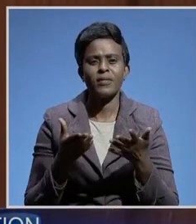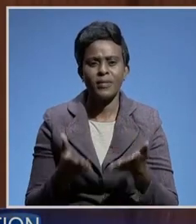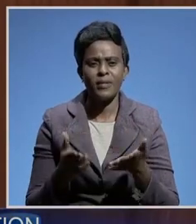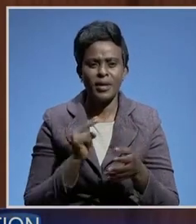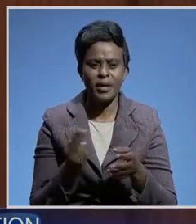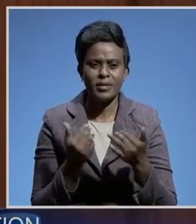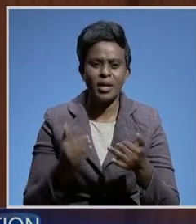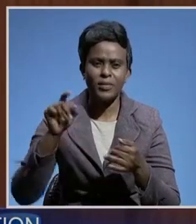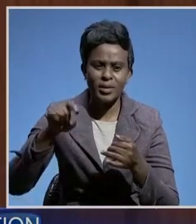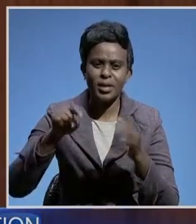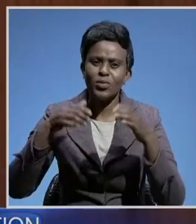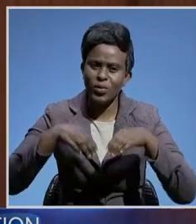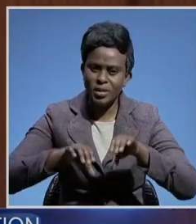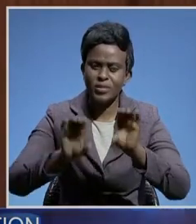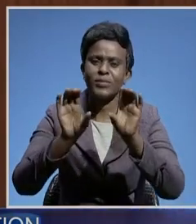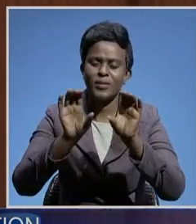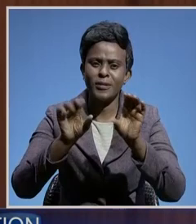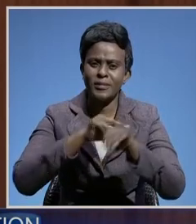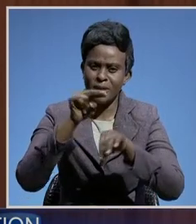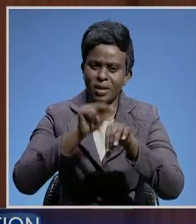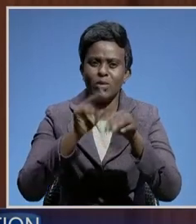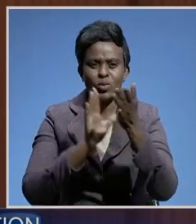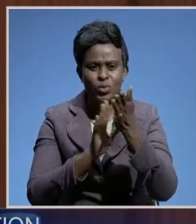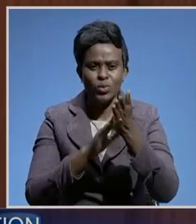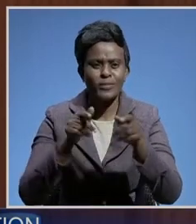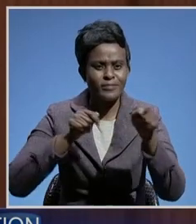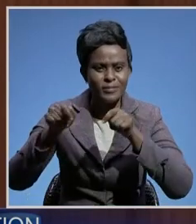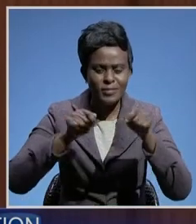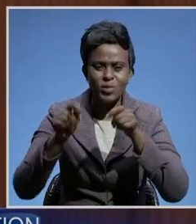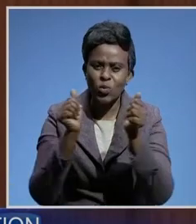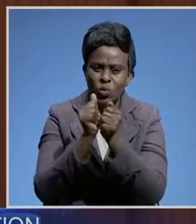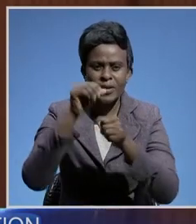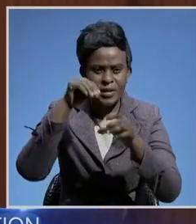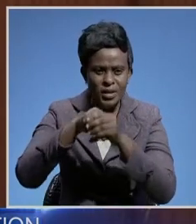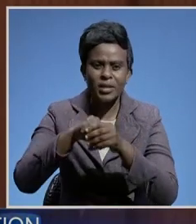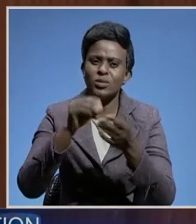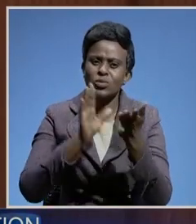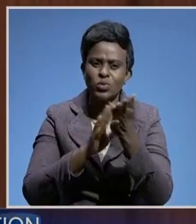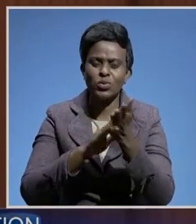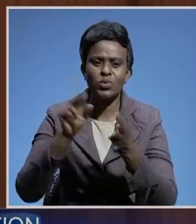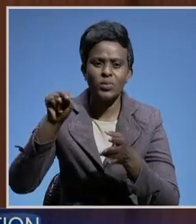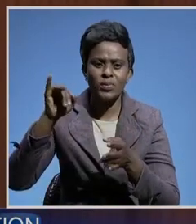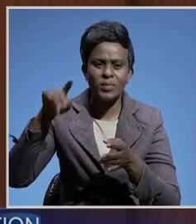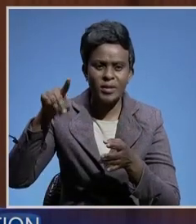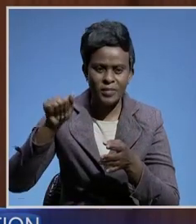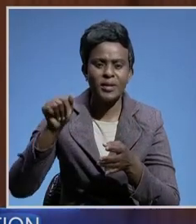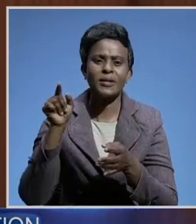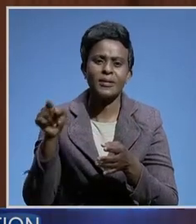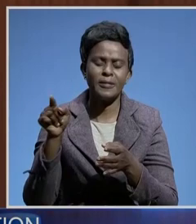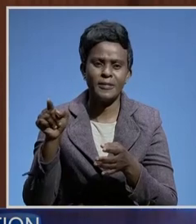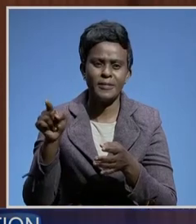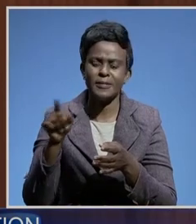need to continue National School of Governance within Nipah as an uninterrupted